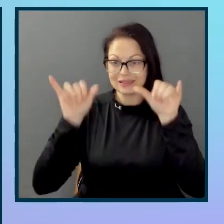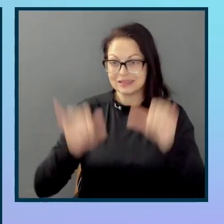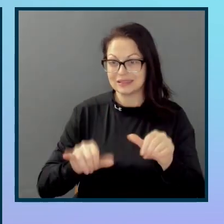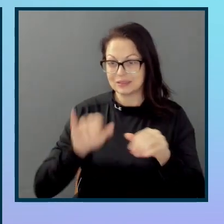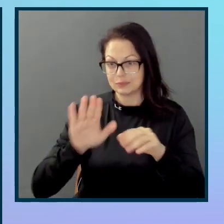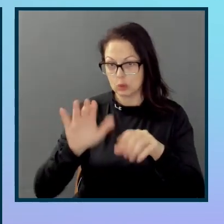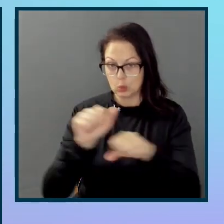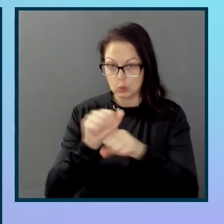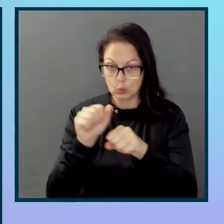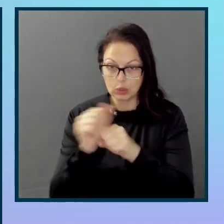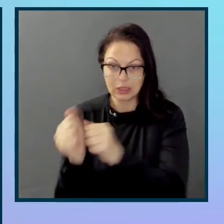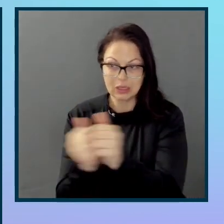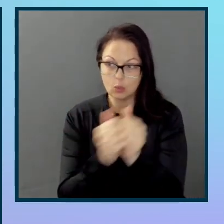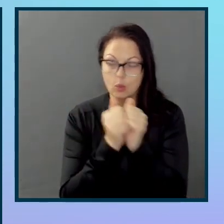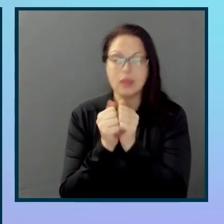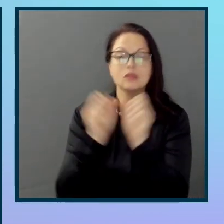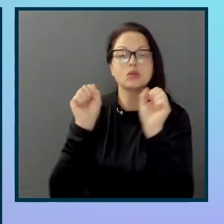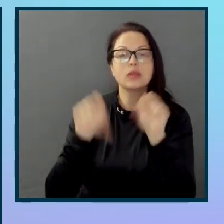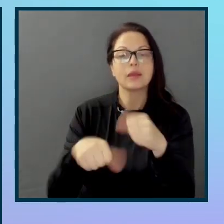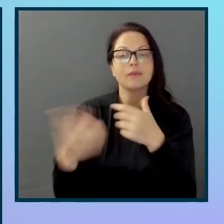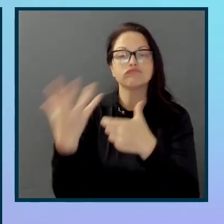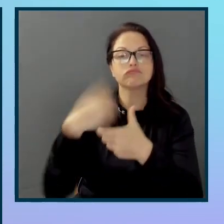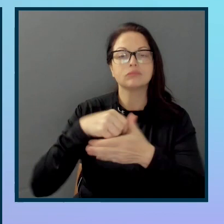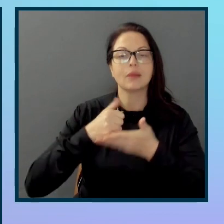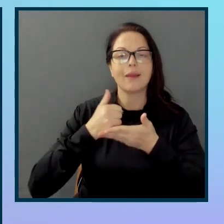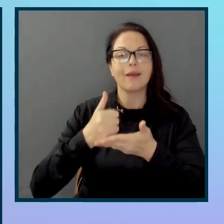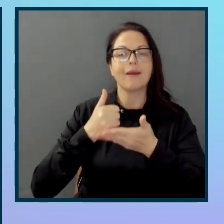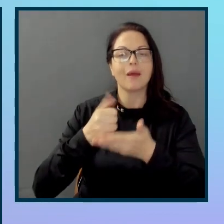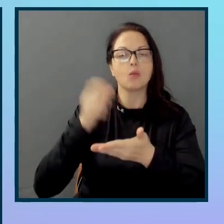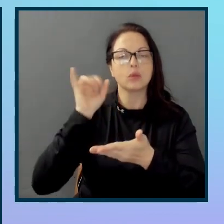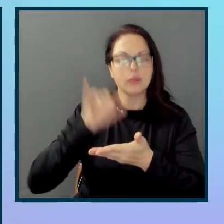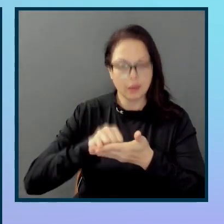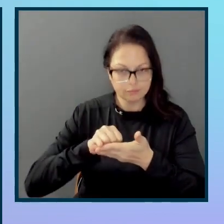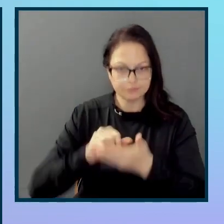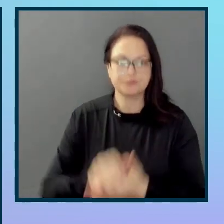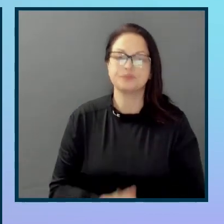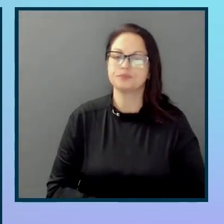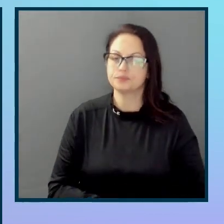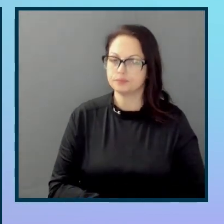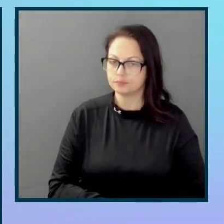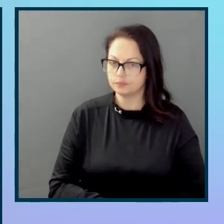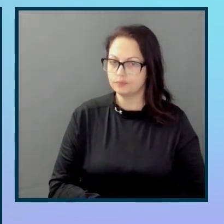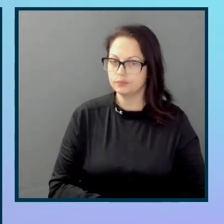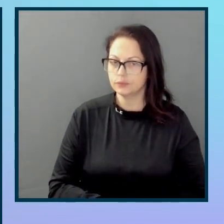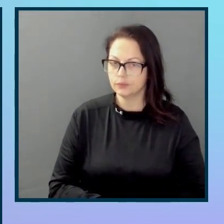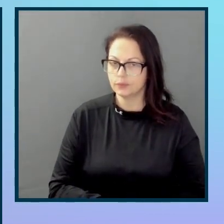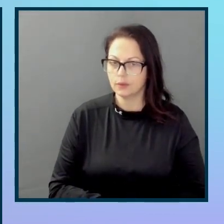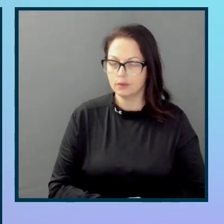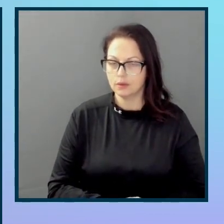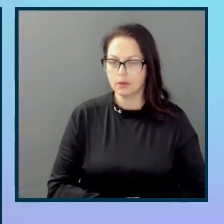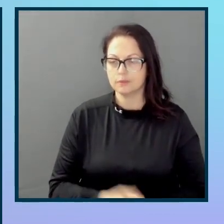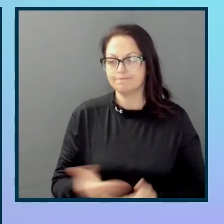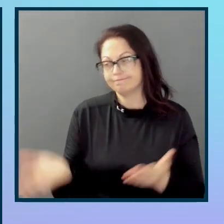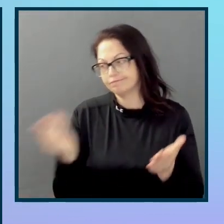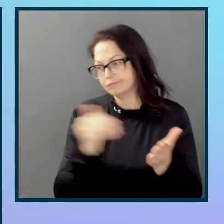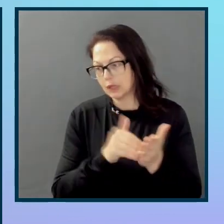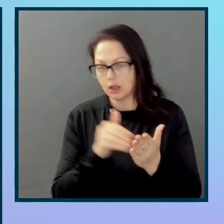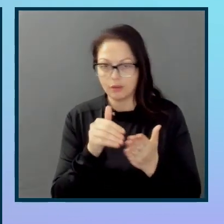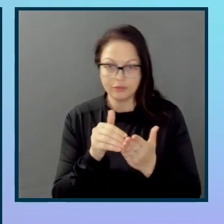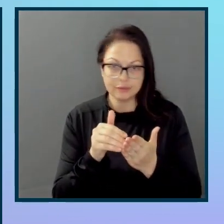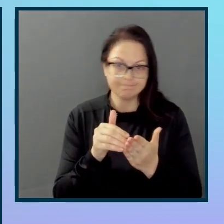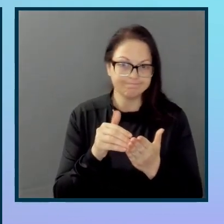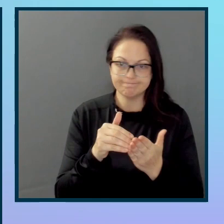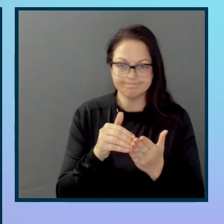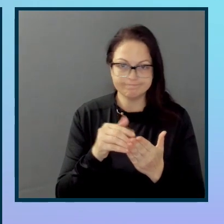that they can come in and help with that. Obviously, if that's not the case, then it takes a bit more time to